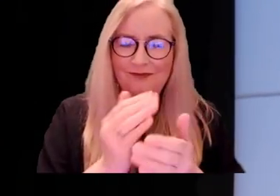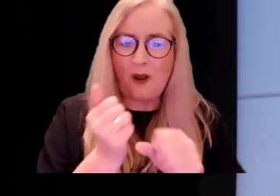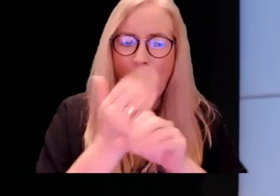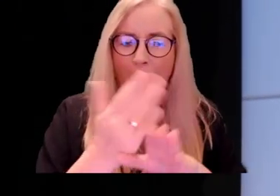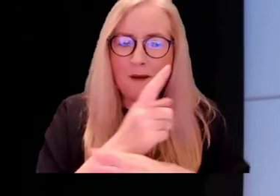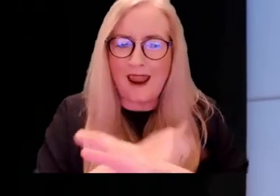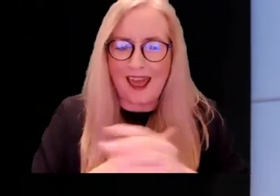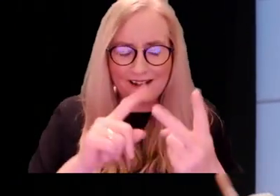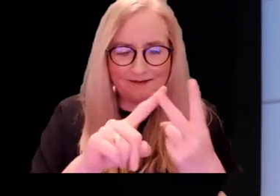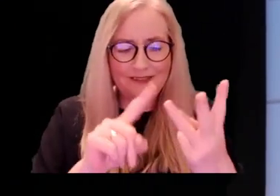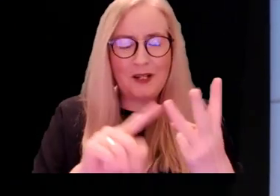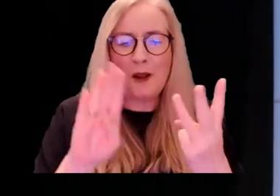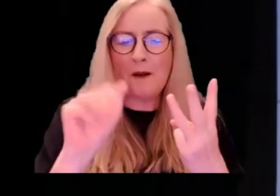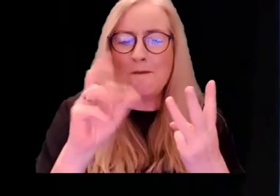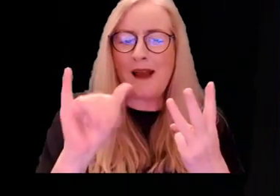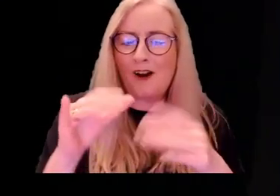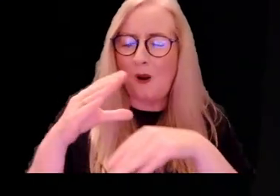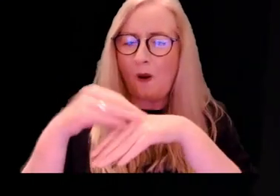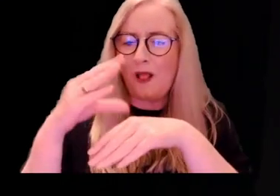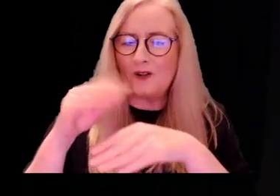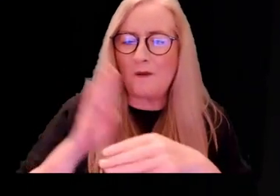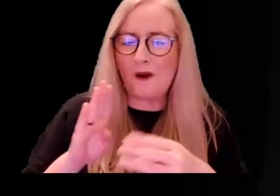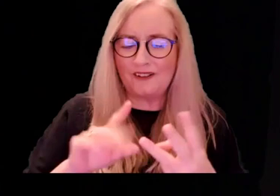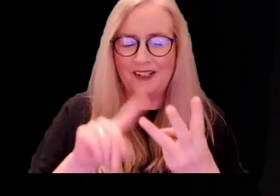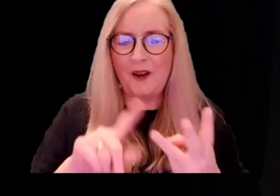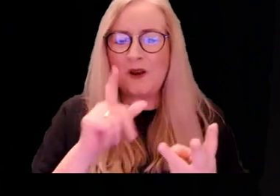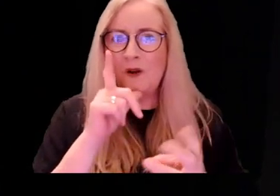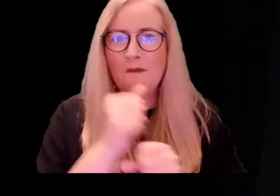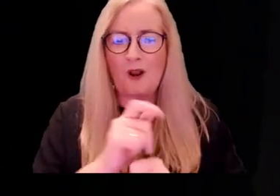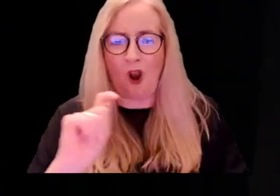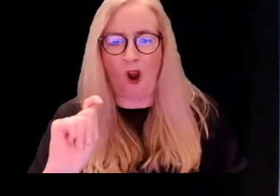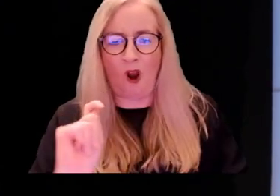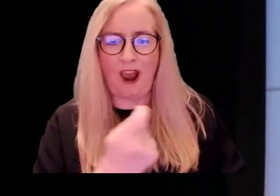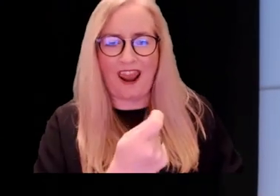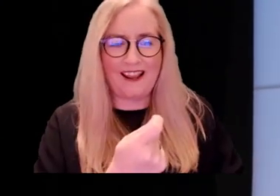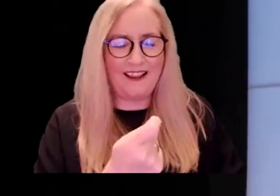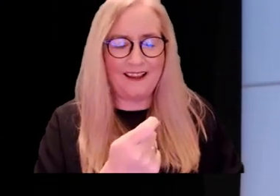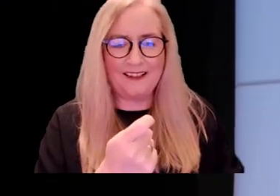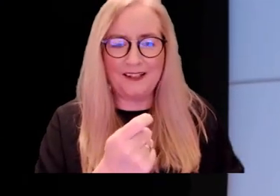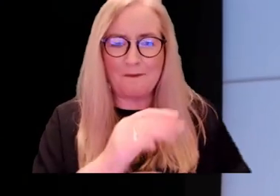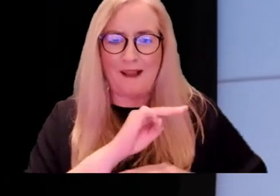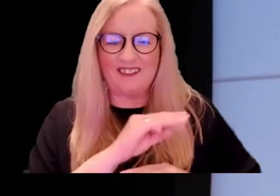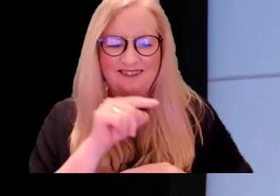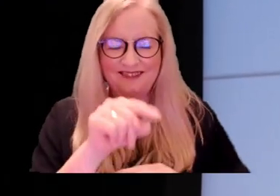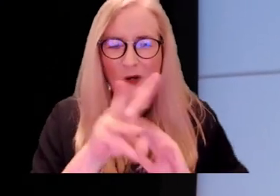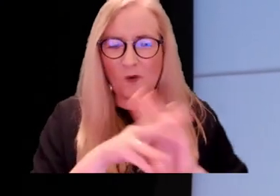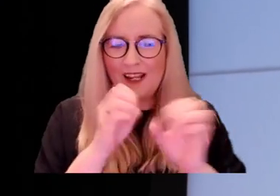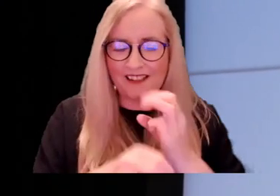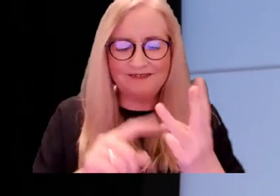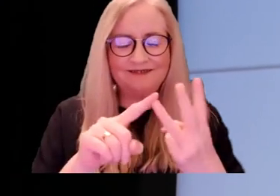All Blacks. Barry, his oldest brother, tells us about his hurling match that weekend.